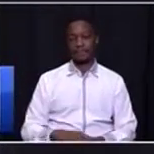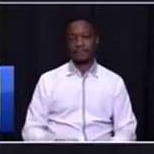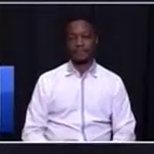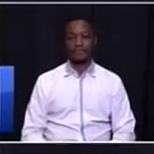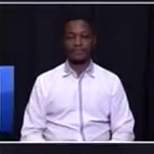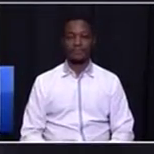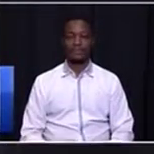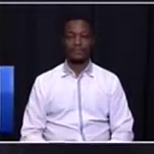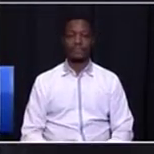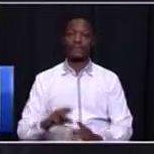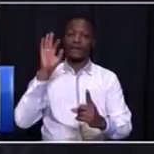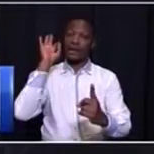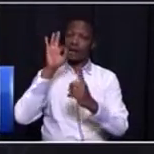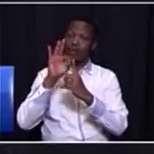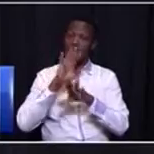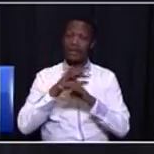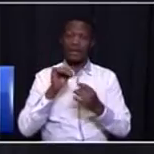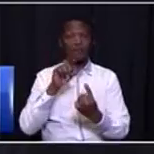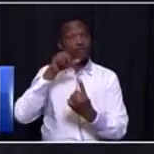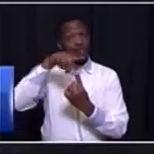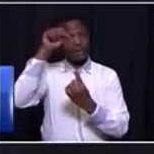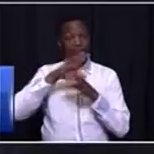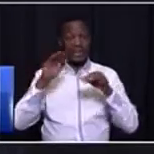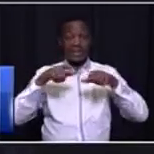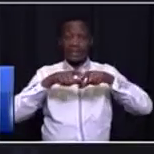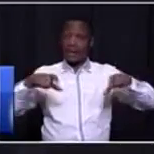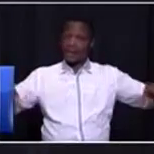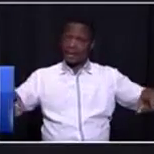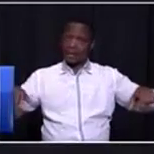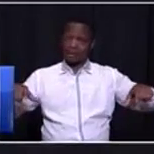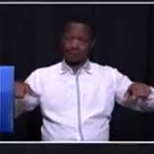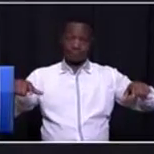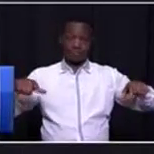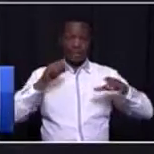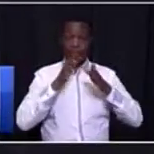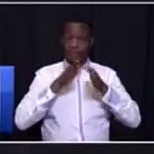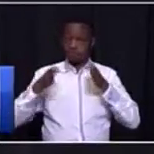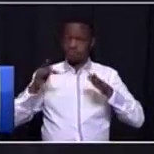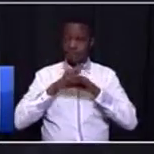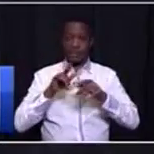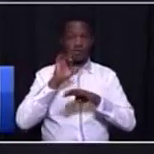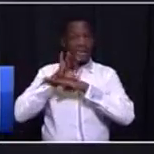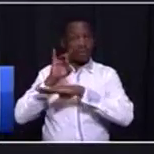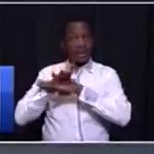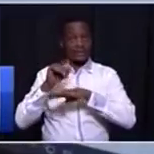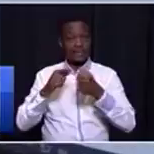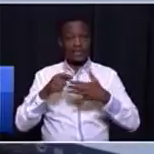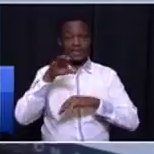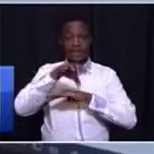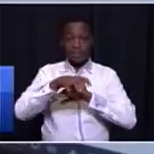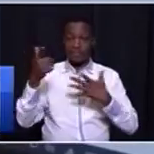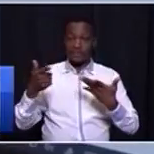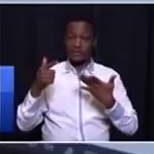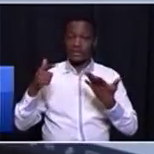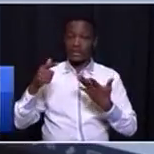Accordingly, I am going to appoint a panel that will advise the provincial government on the fourth